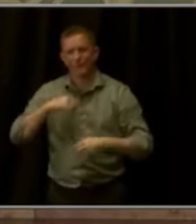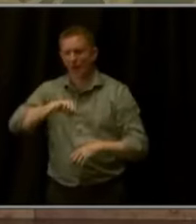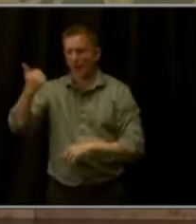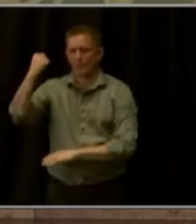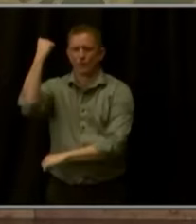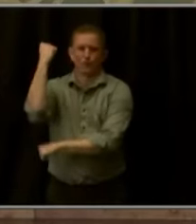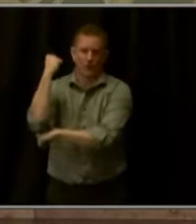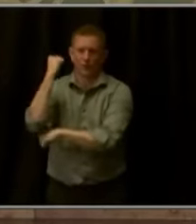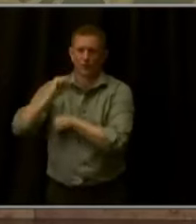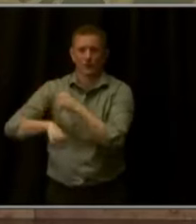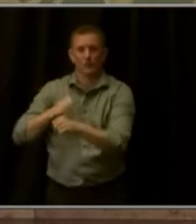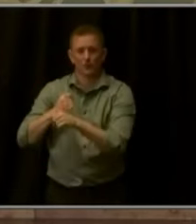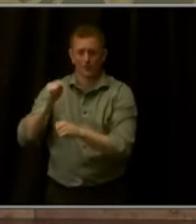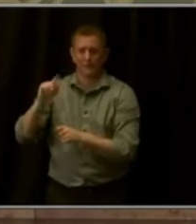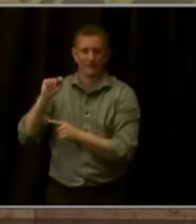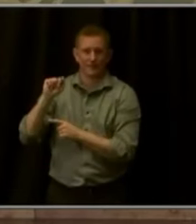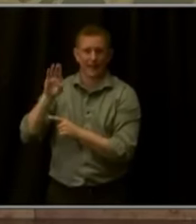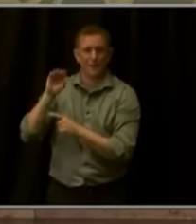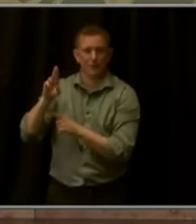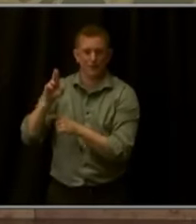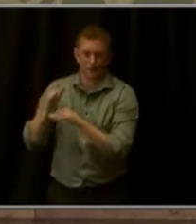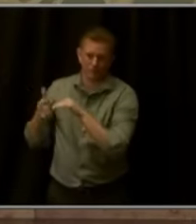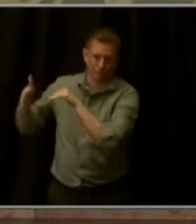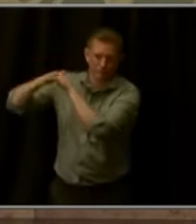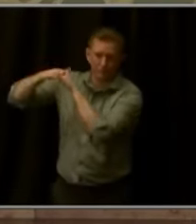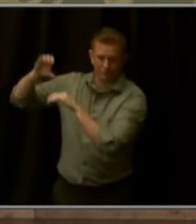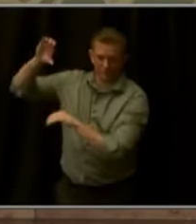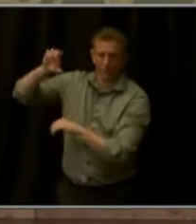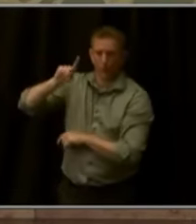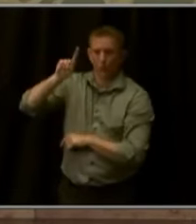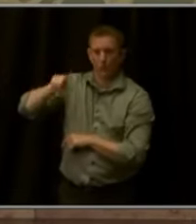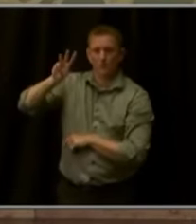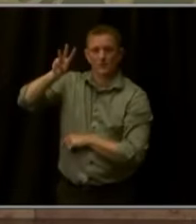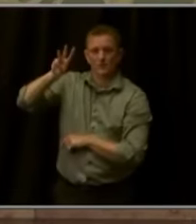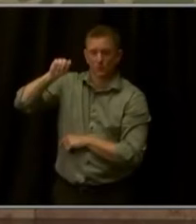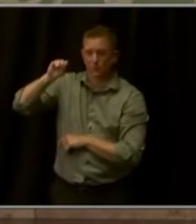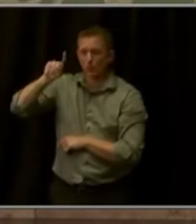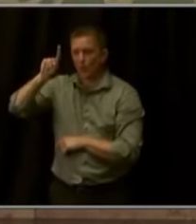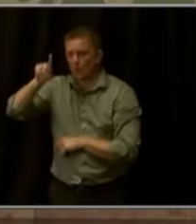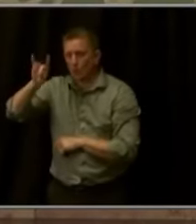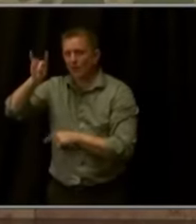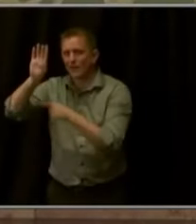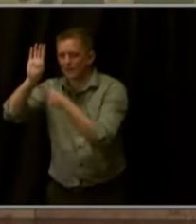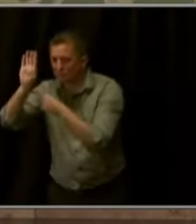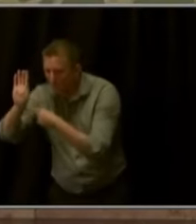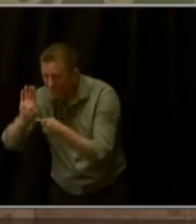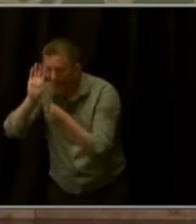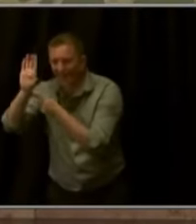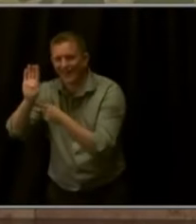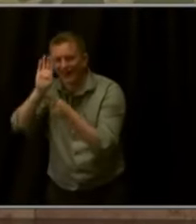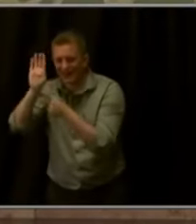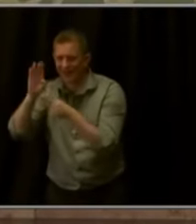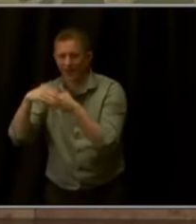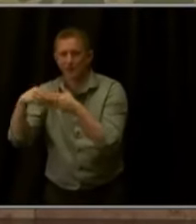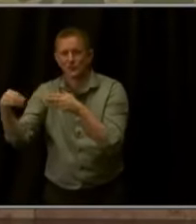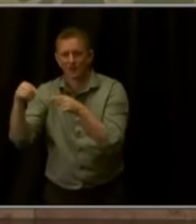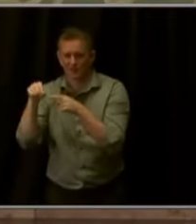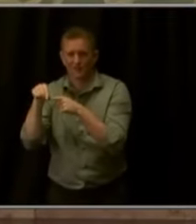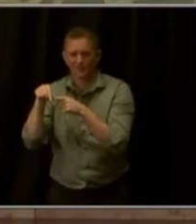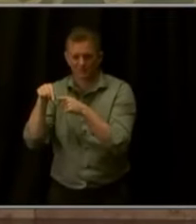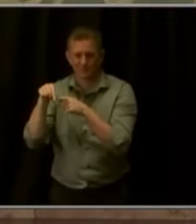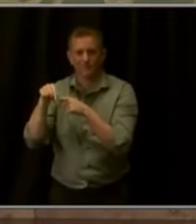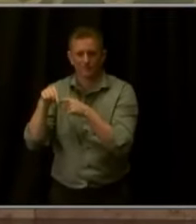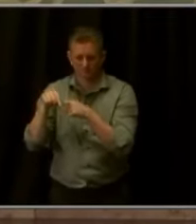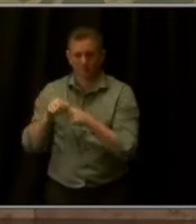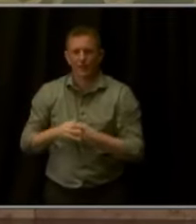projected to be between 1.6 and 1.8 billion with a B dollars. A healthy Tabor surplus